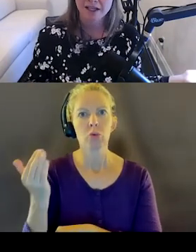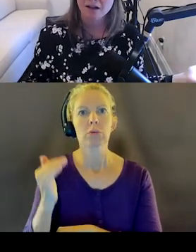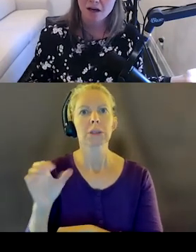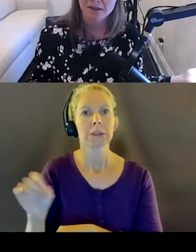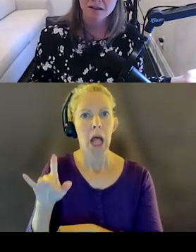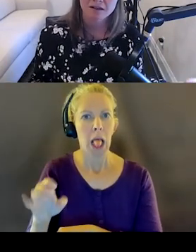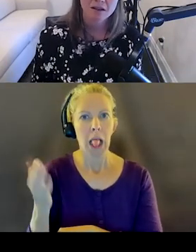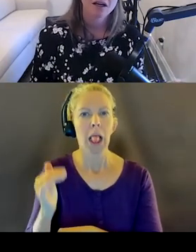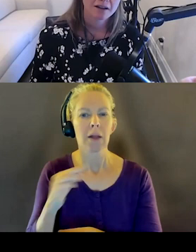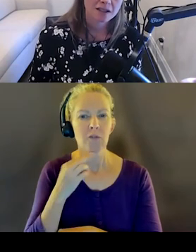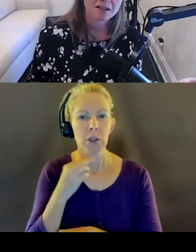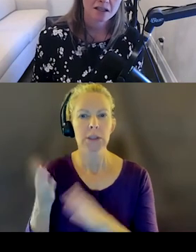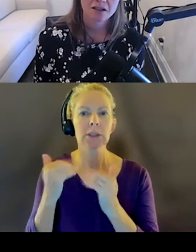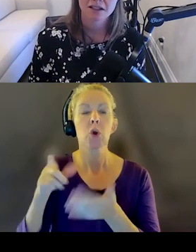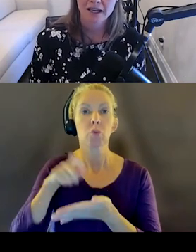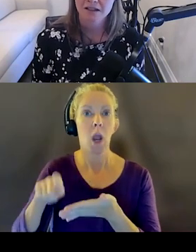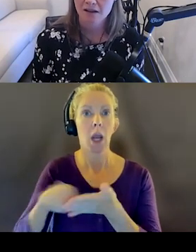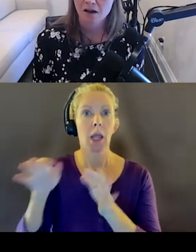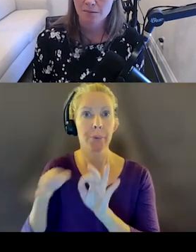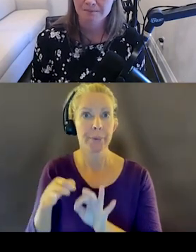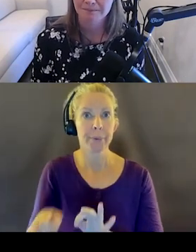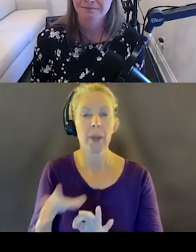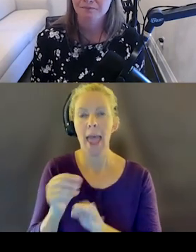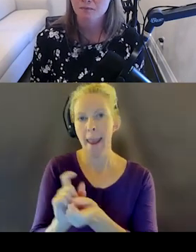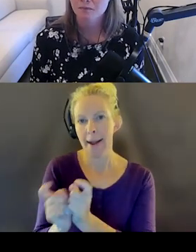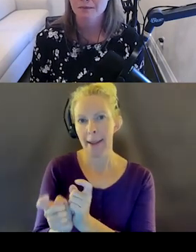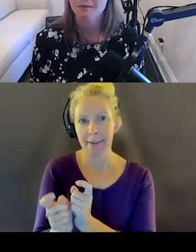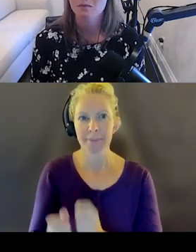one is writing the copy and then secondarily editing the copy.